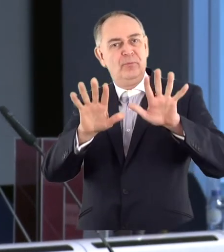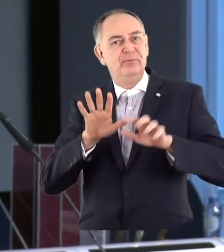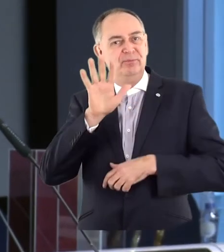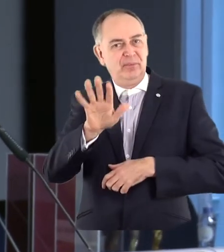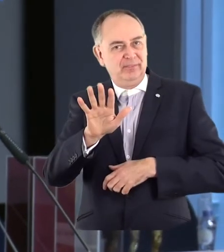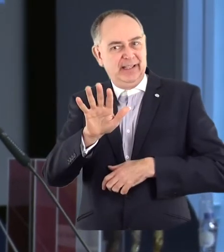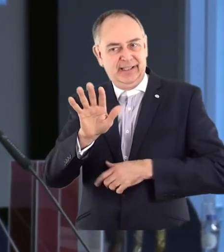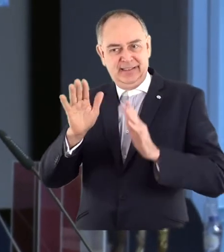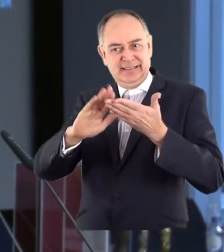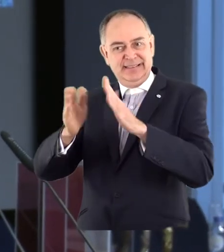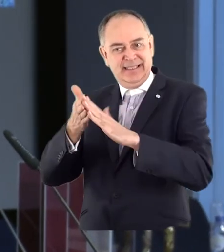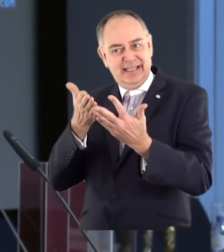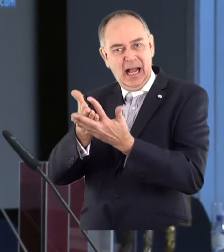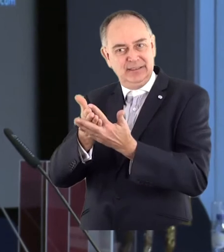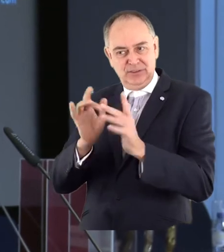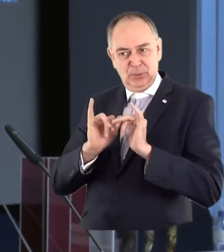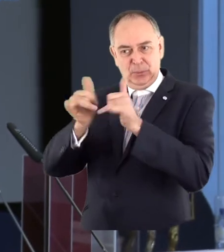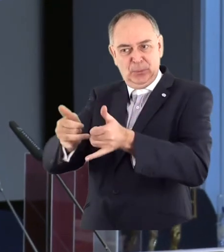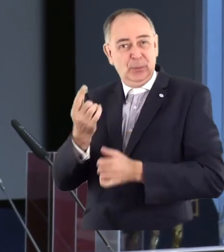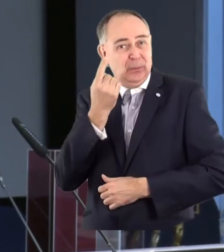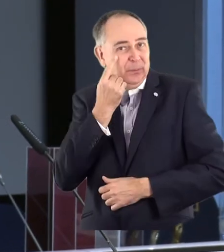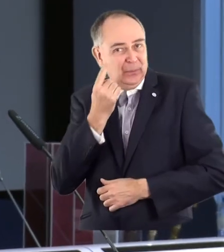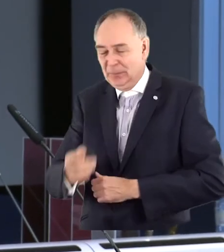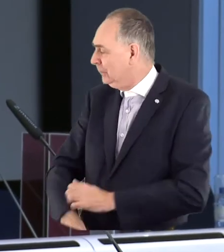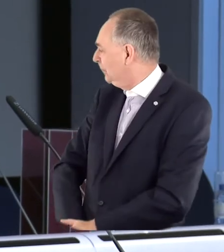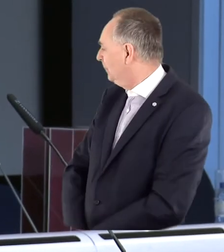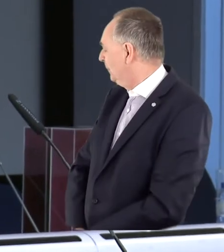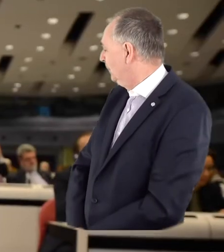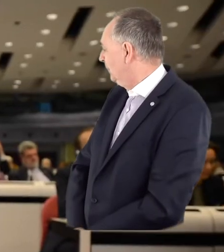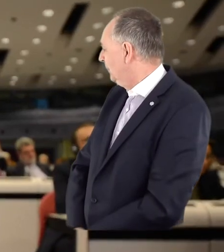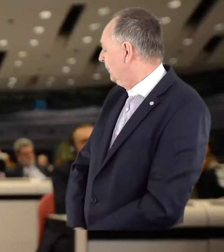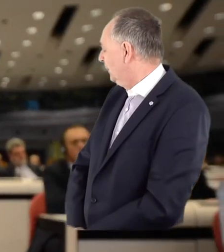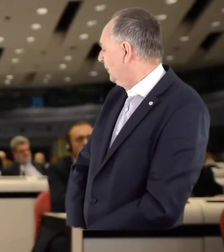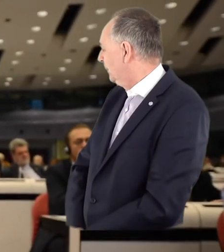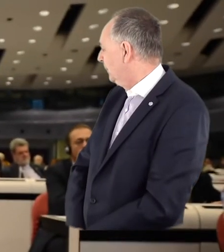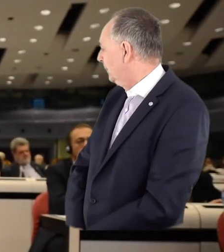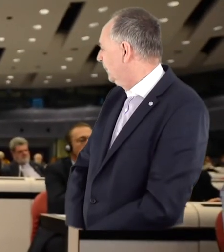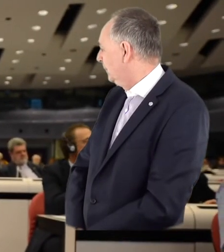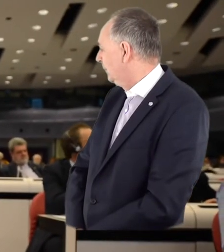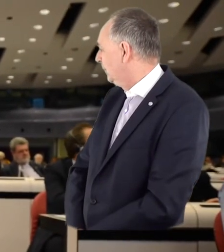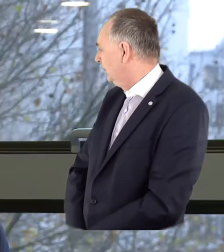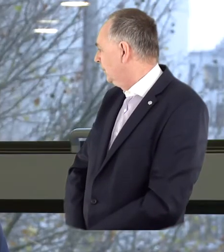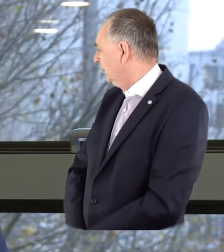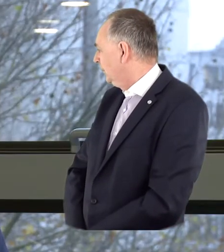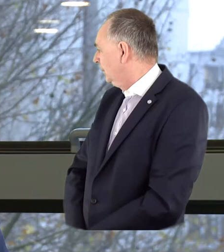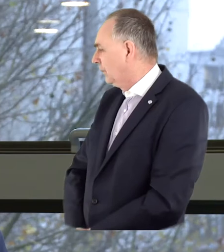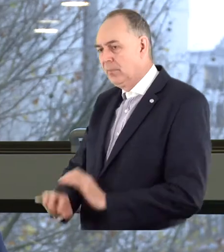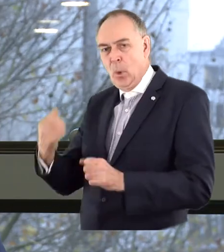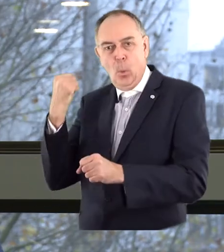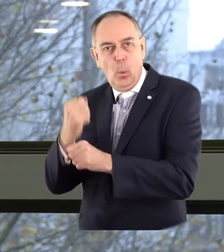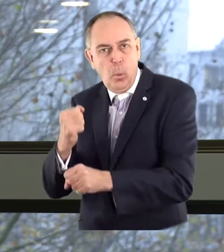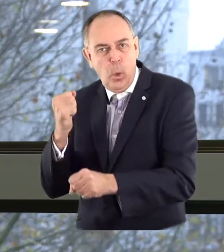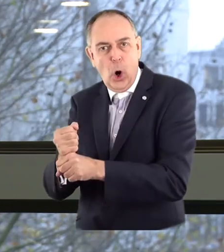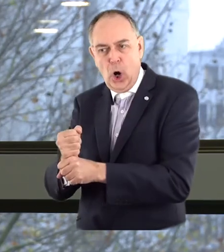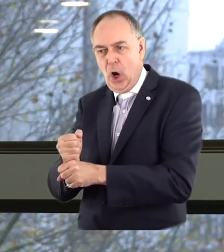which is getting the Access City Award for 2015. I think that the consistency of work and to see